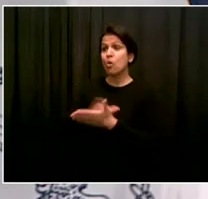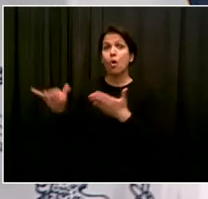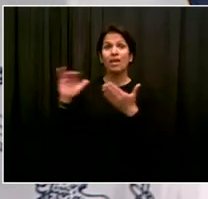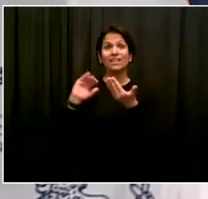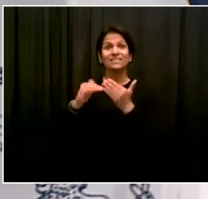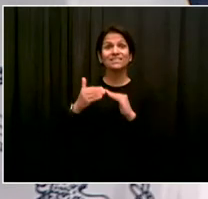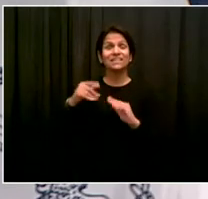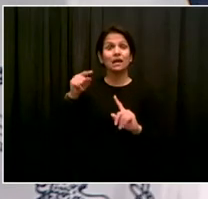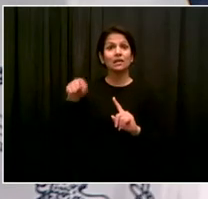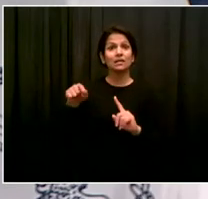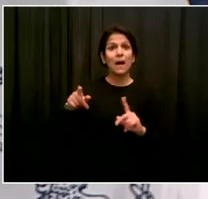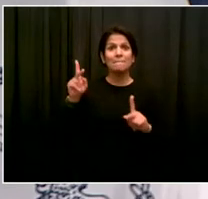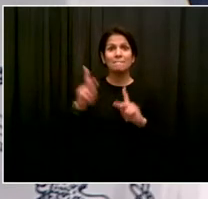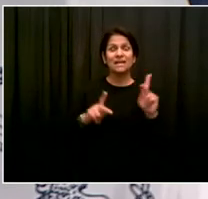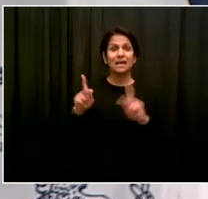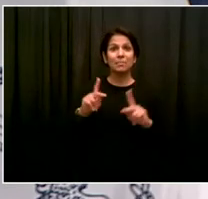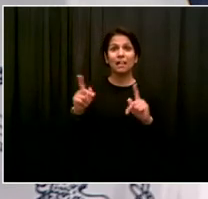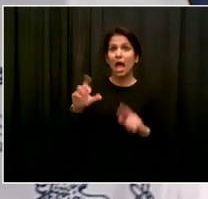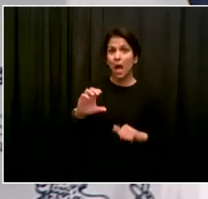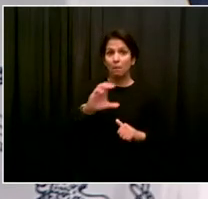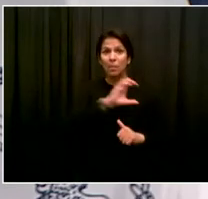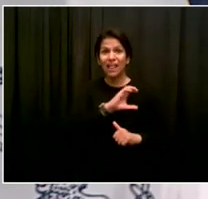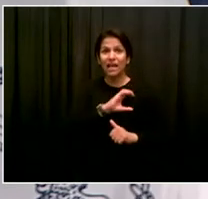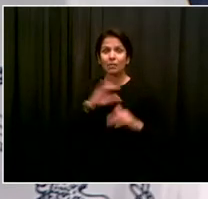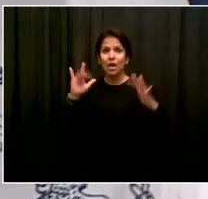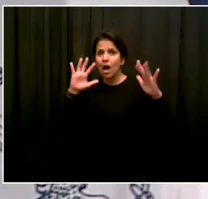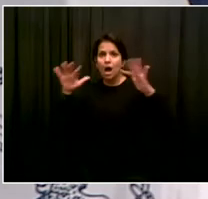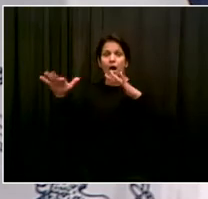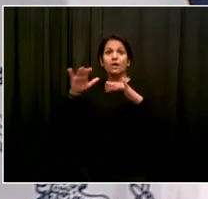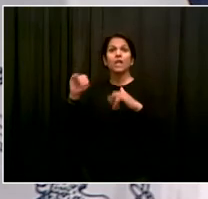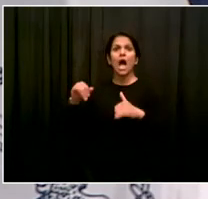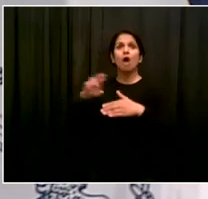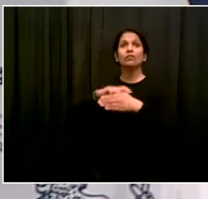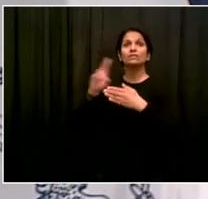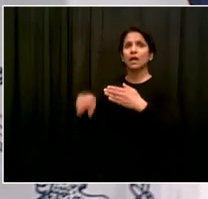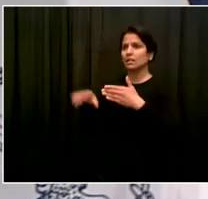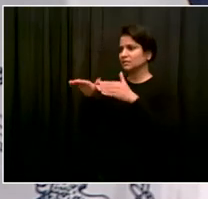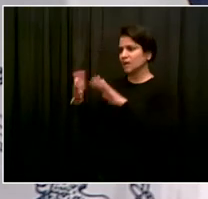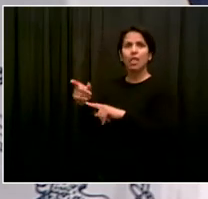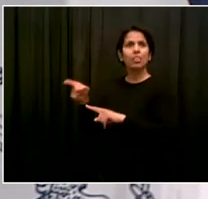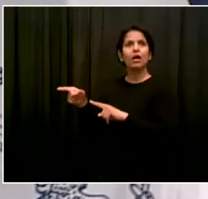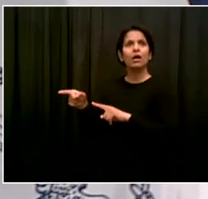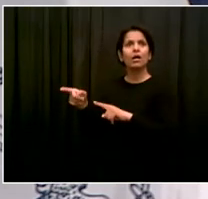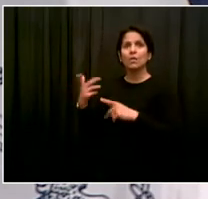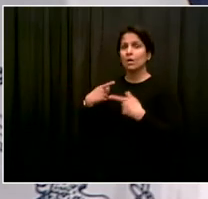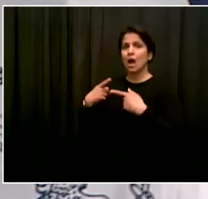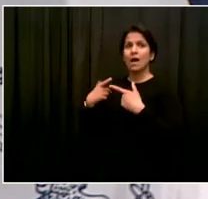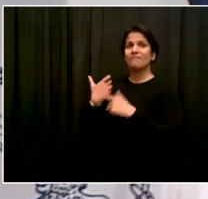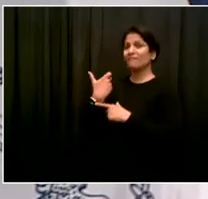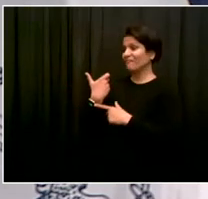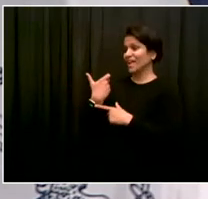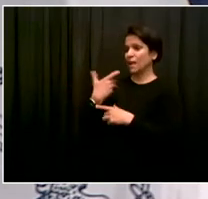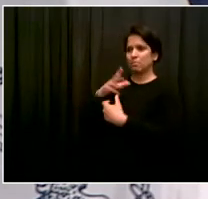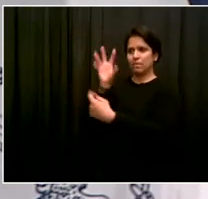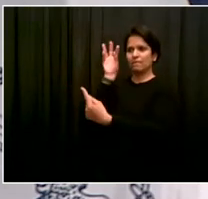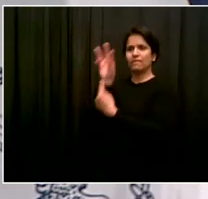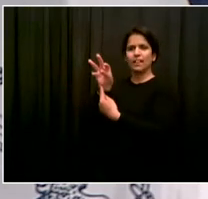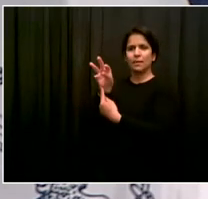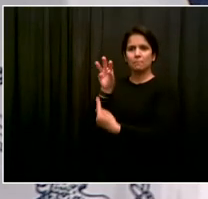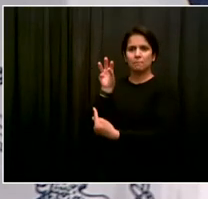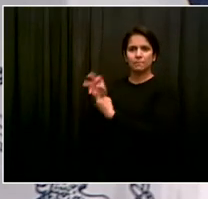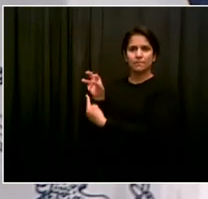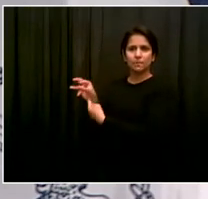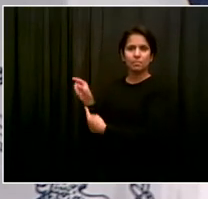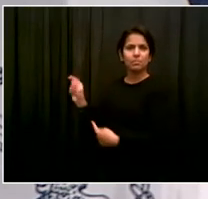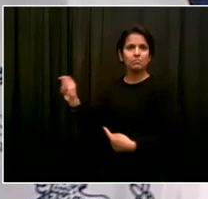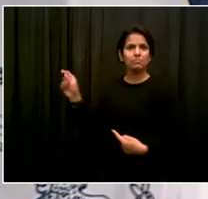There's been a number of instances where you've declined to watch those videos personally. Even